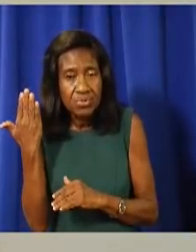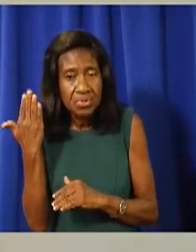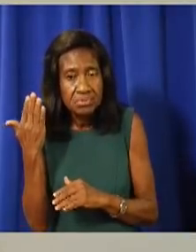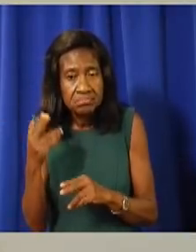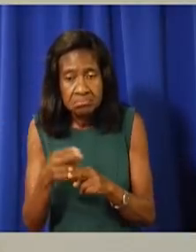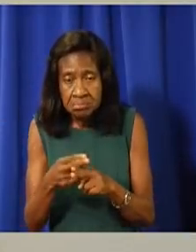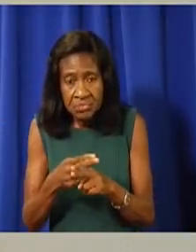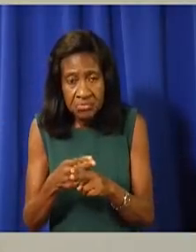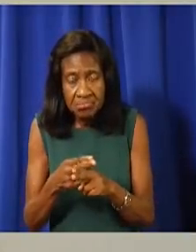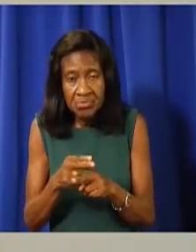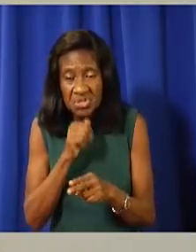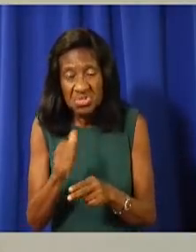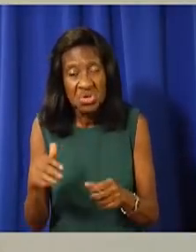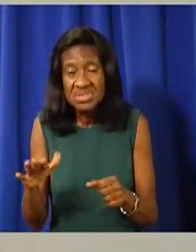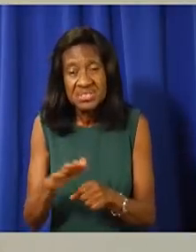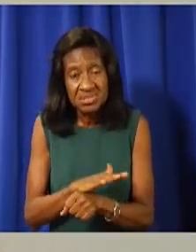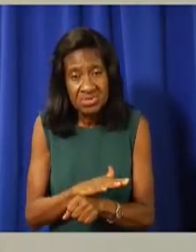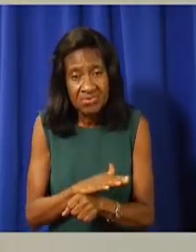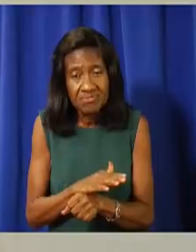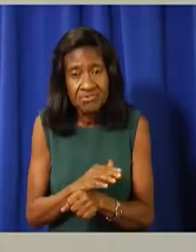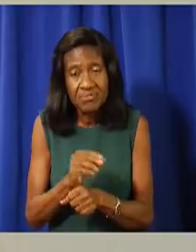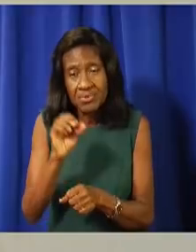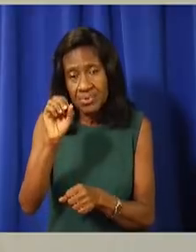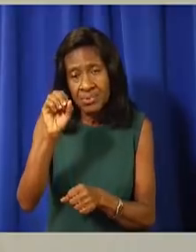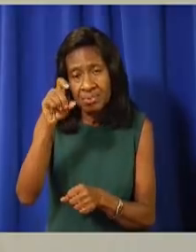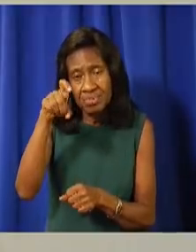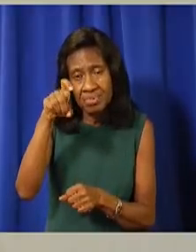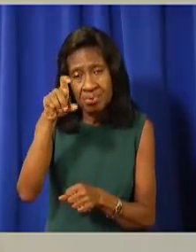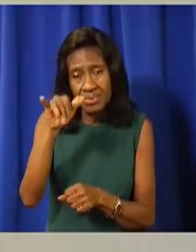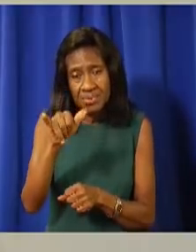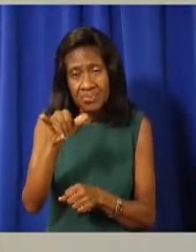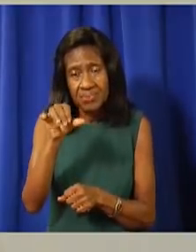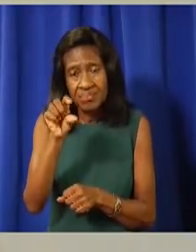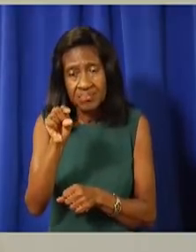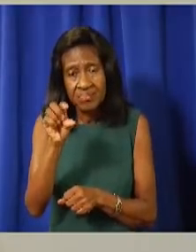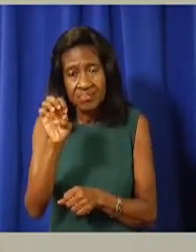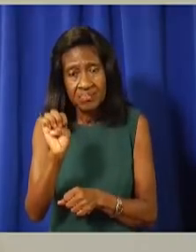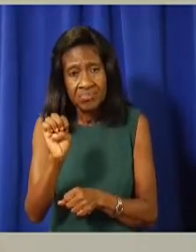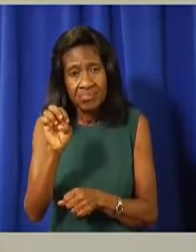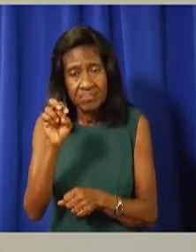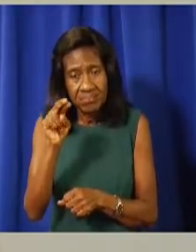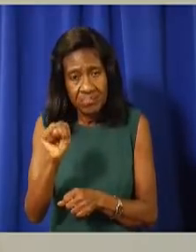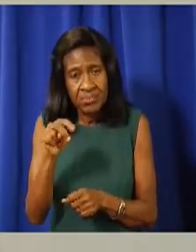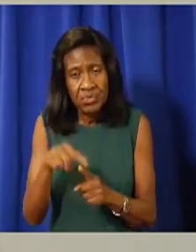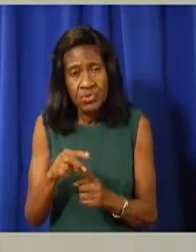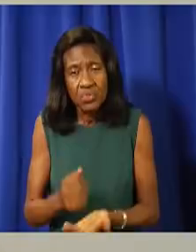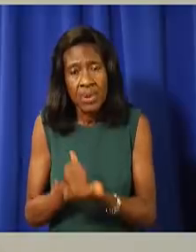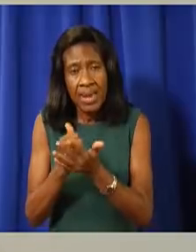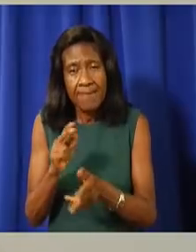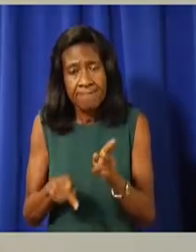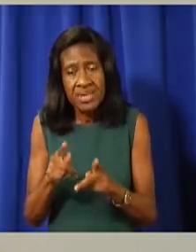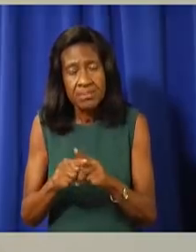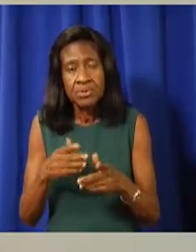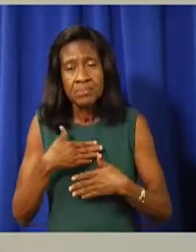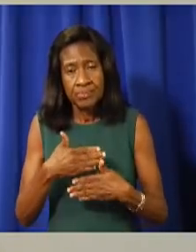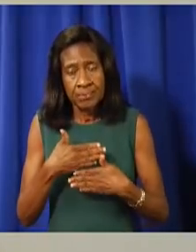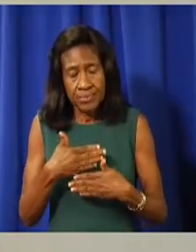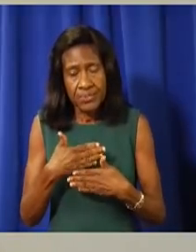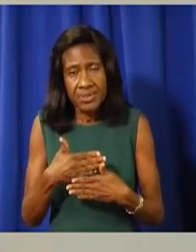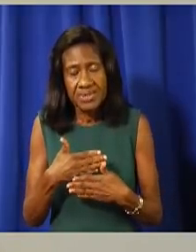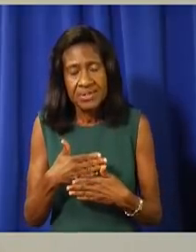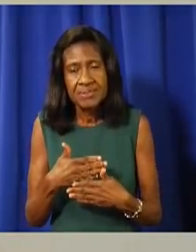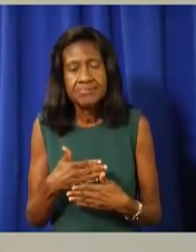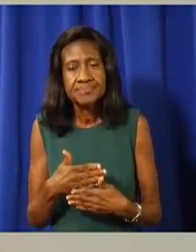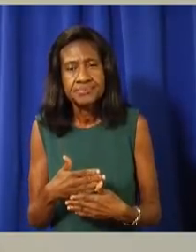our islands have coordinated health sector response strategy developed through a partnership between the HSA, Doctors